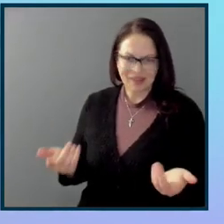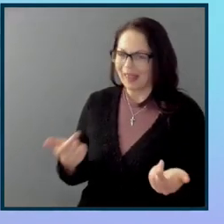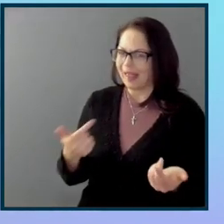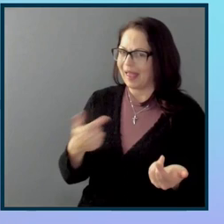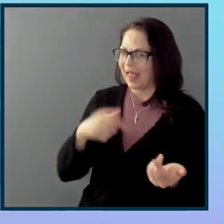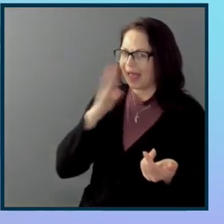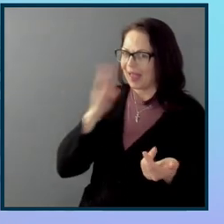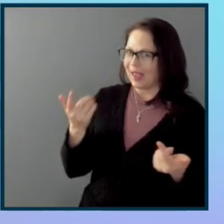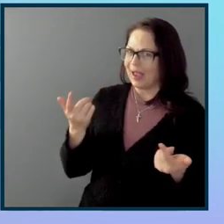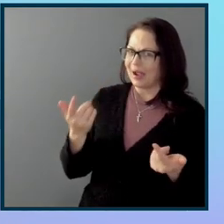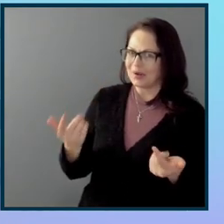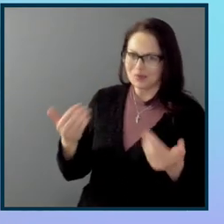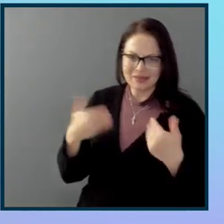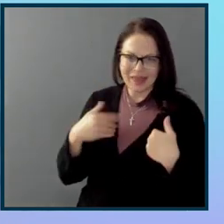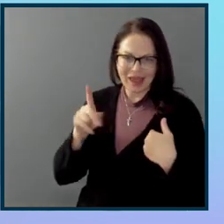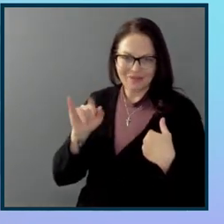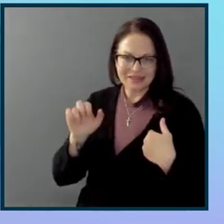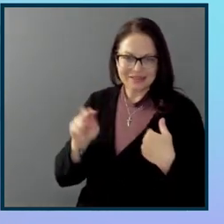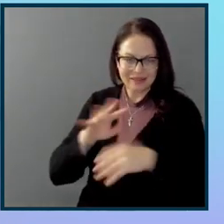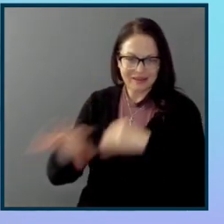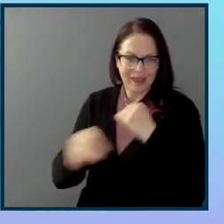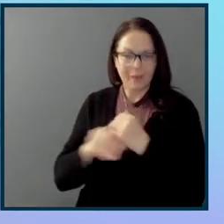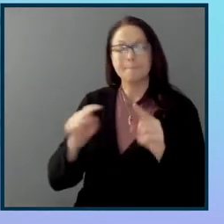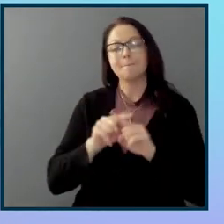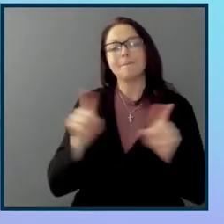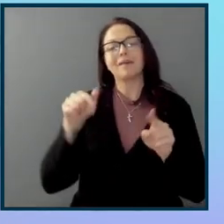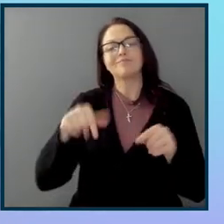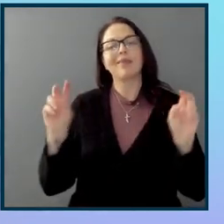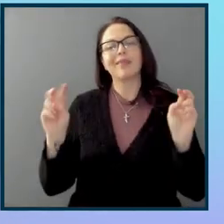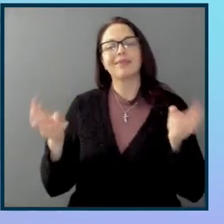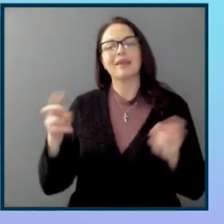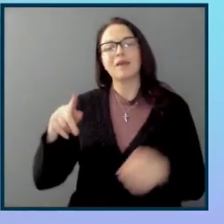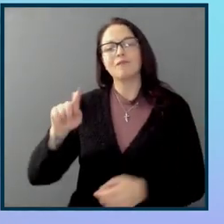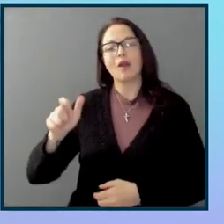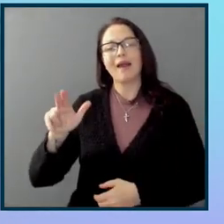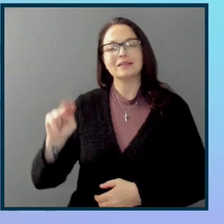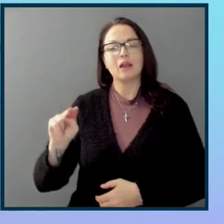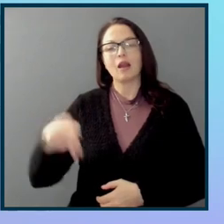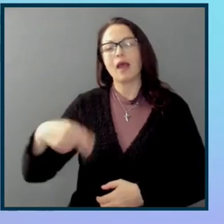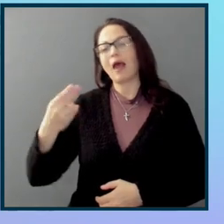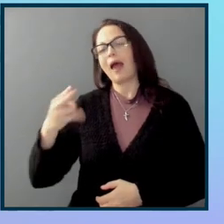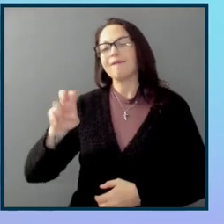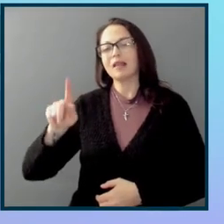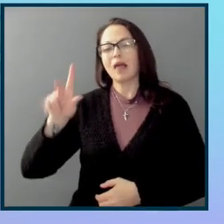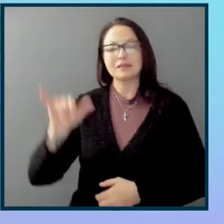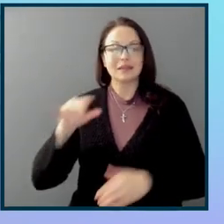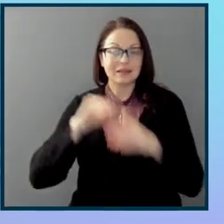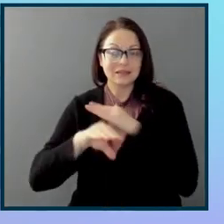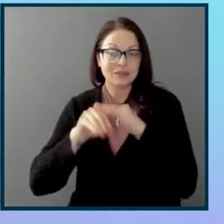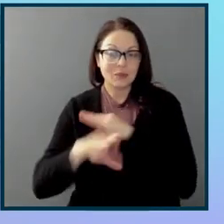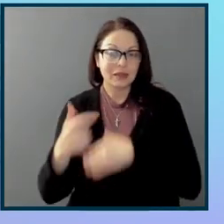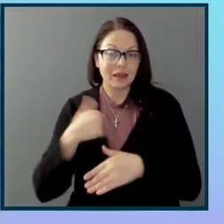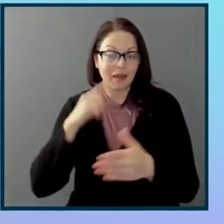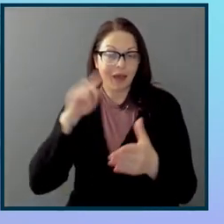him weigh in. But you know what, the theme for Axcon this year is high velocity accessibility. And I really